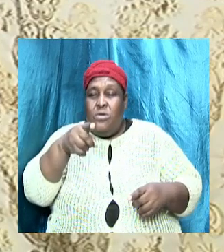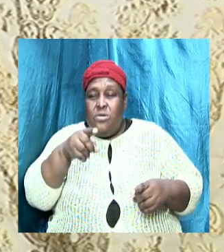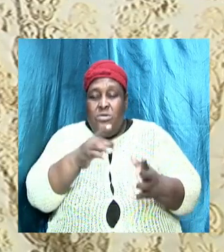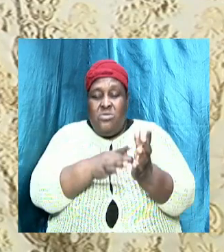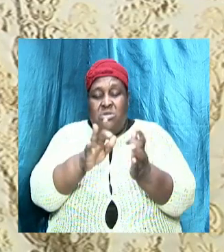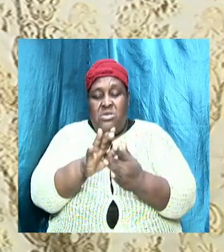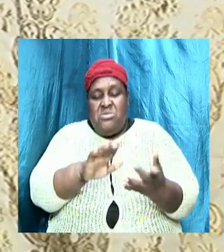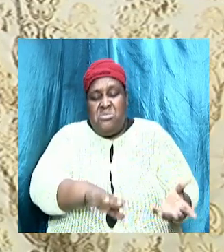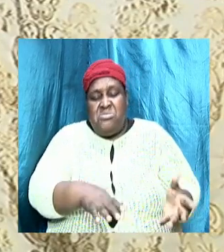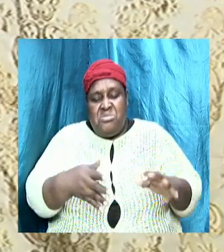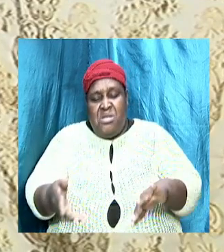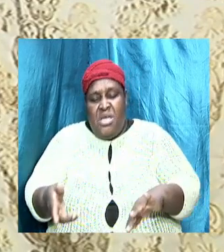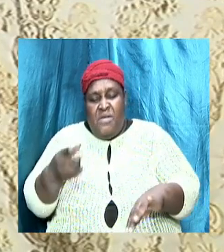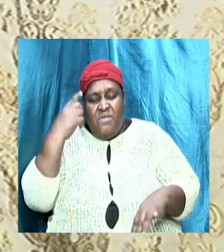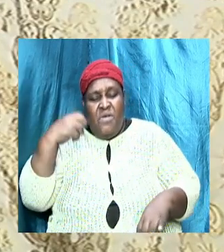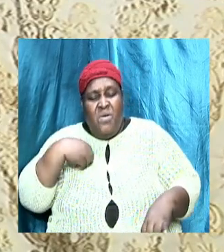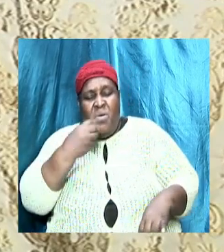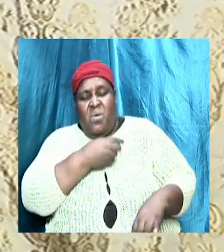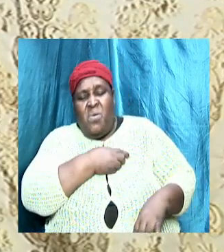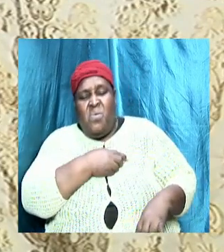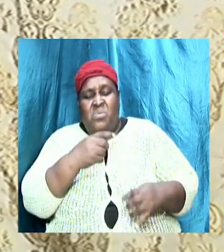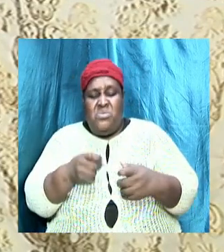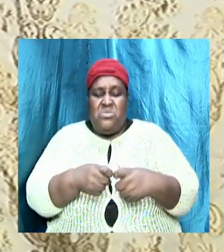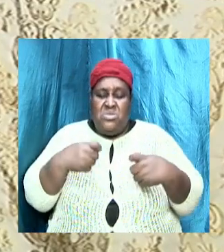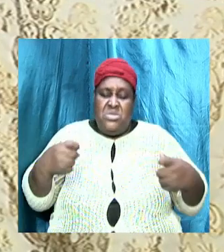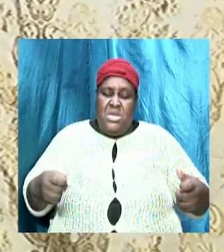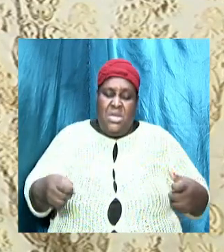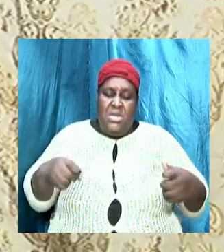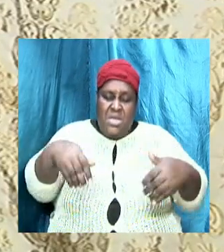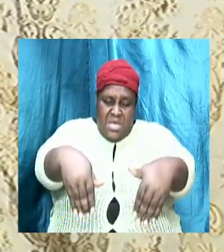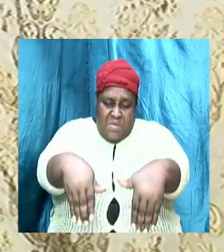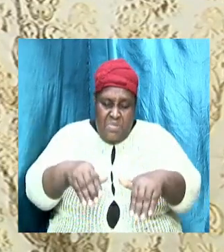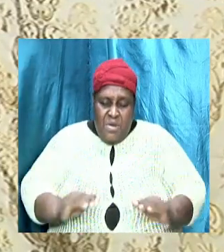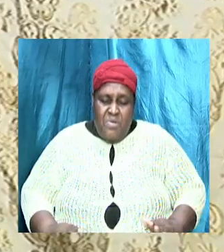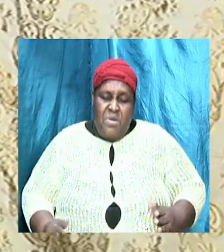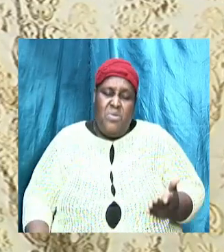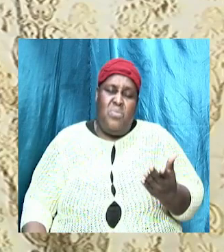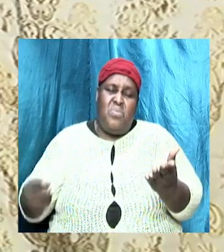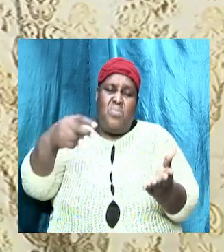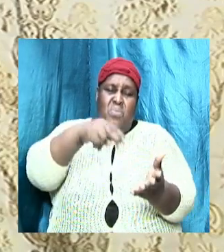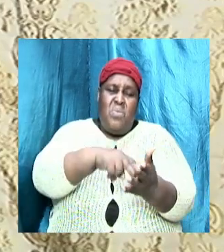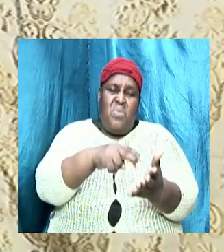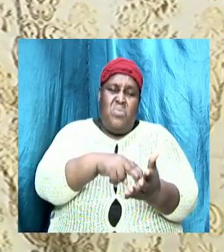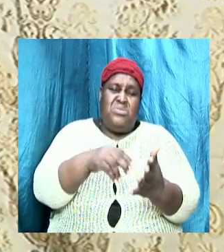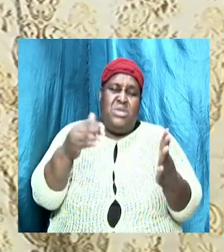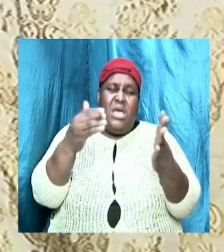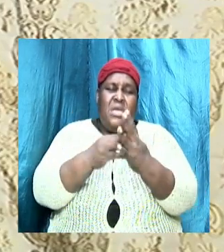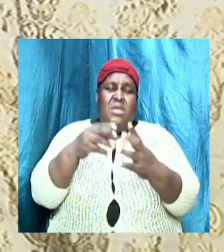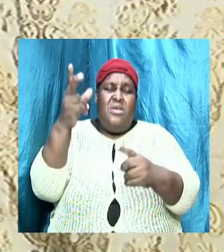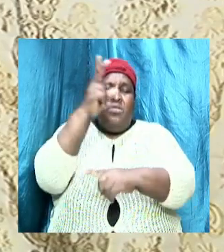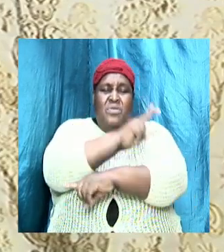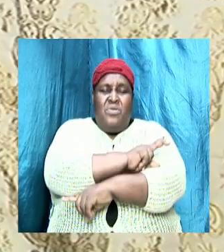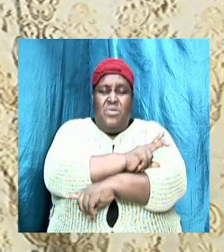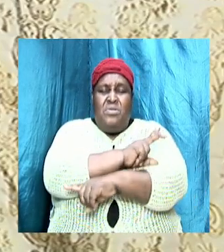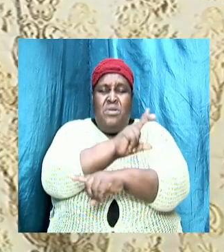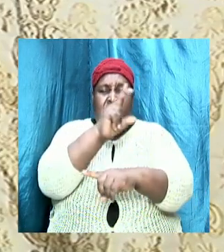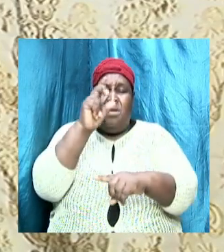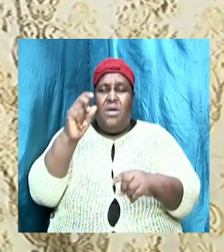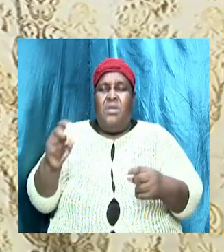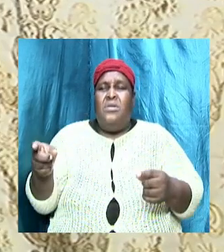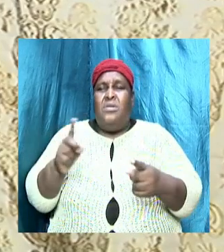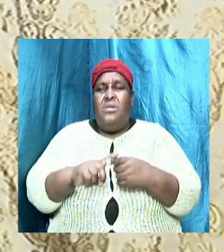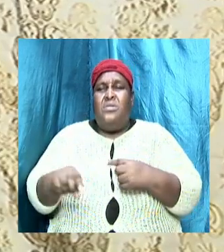according to scriptures he was buried and rose again the third day according to the scriptures